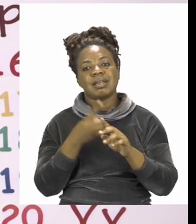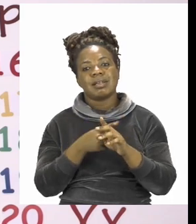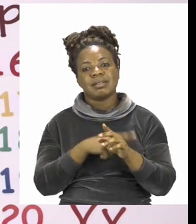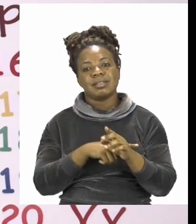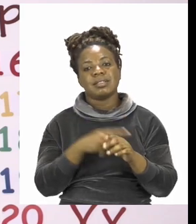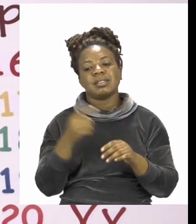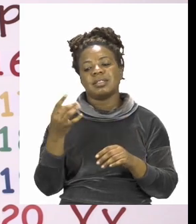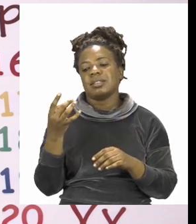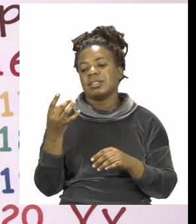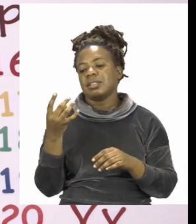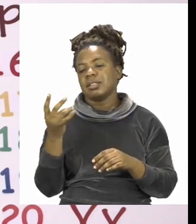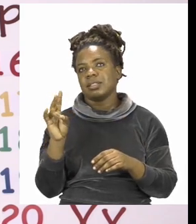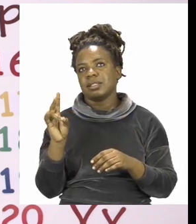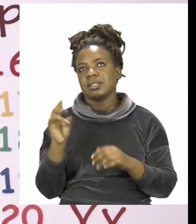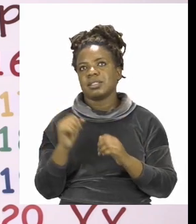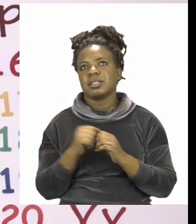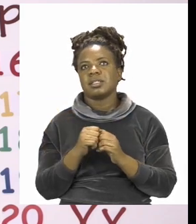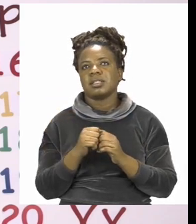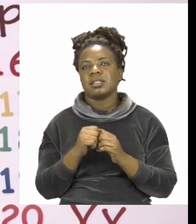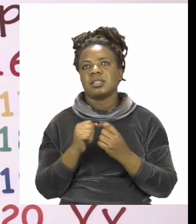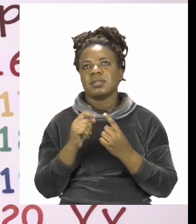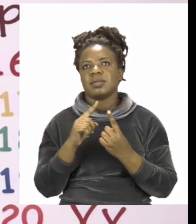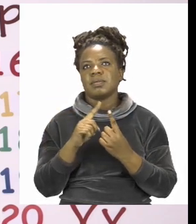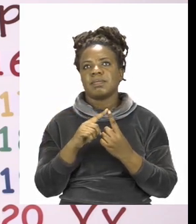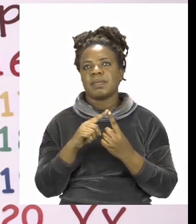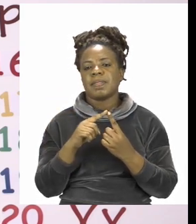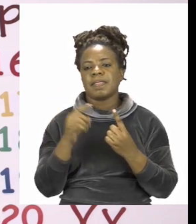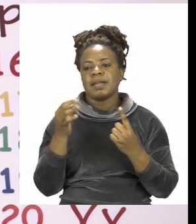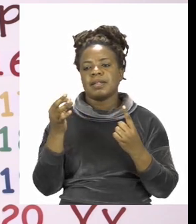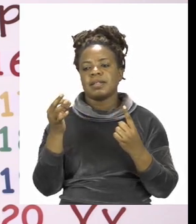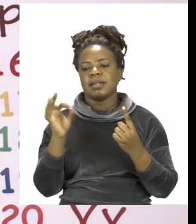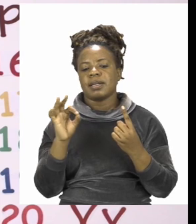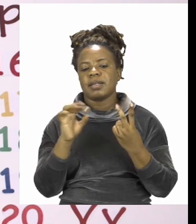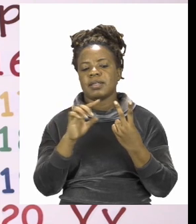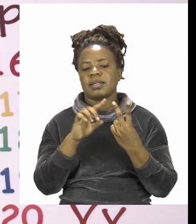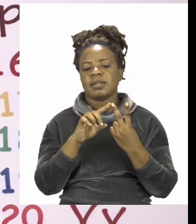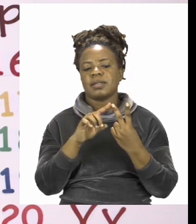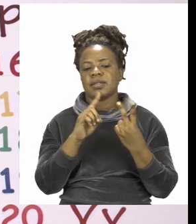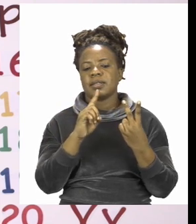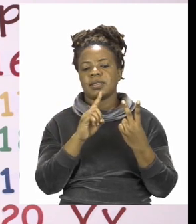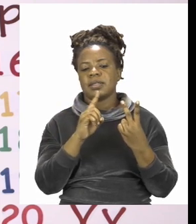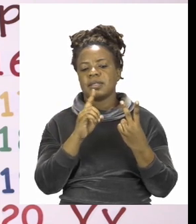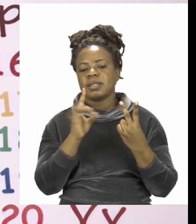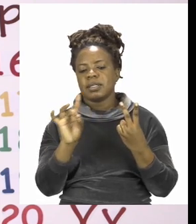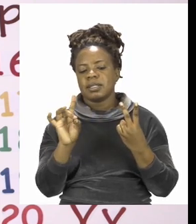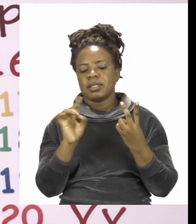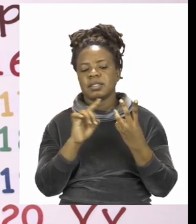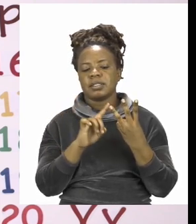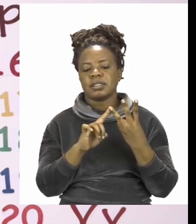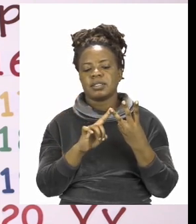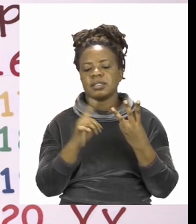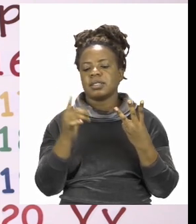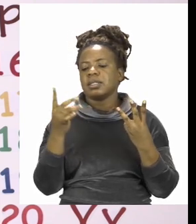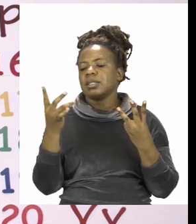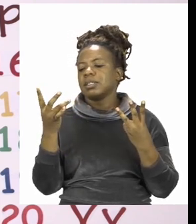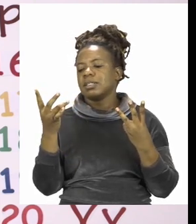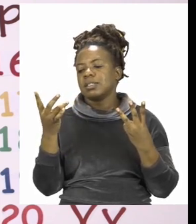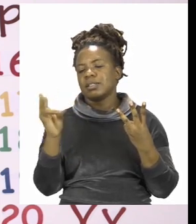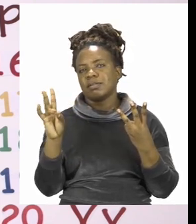10 is already there. So we say 9, 8, 7.